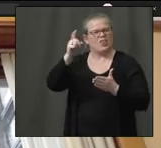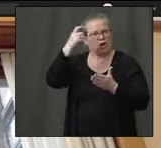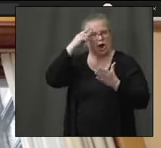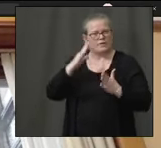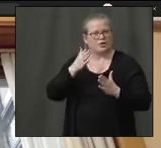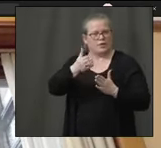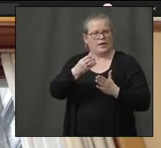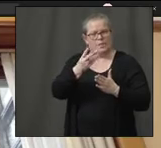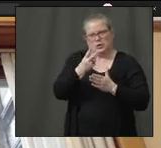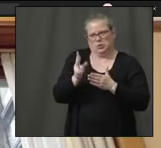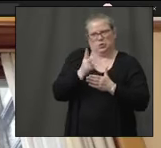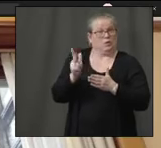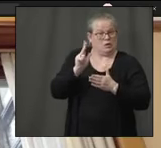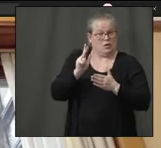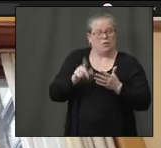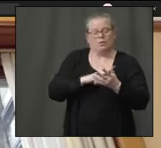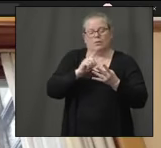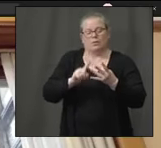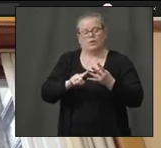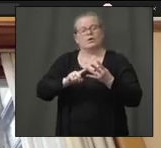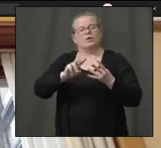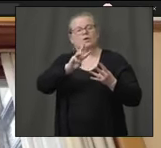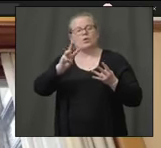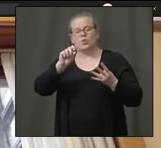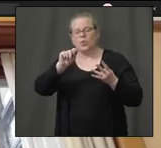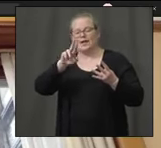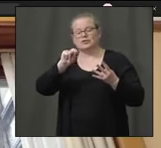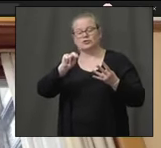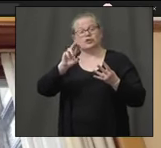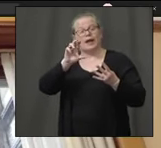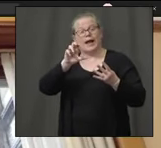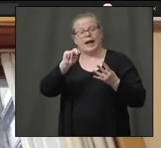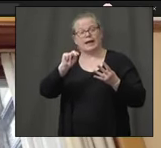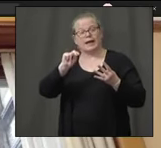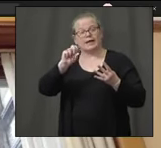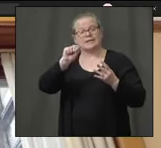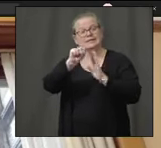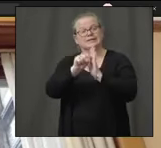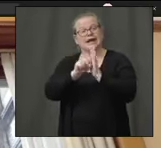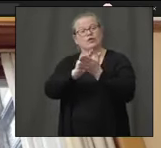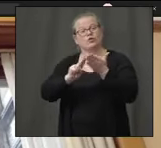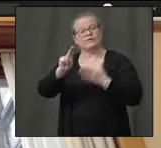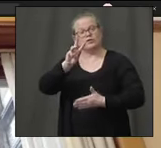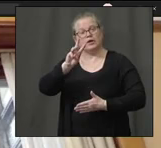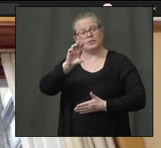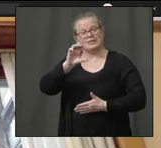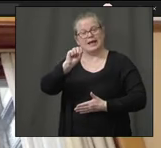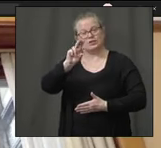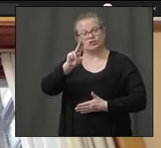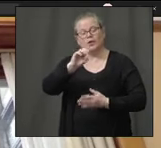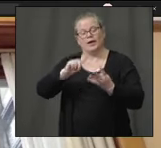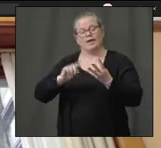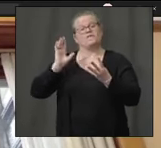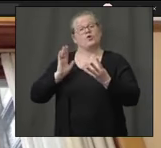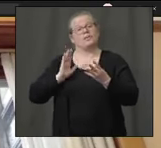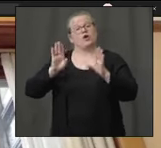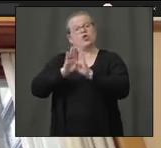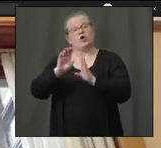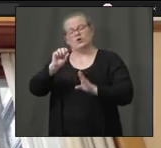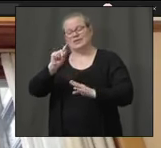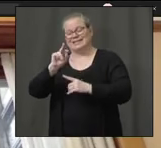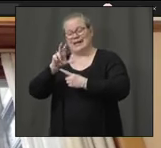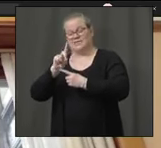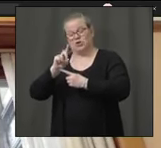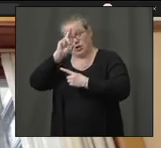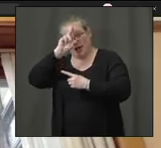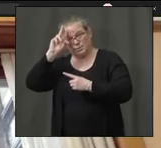also at the formerly closed Stanford Hospital. The latter of those sites, the Stanford Hospital, is